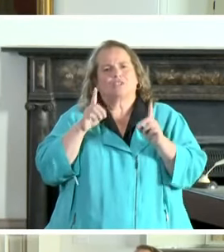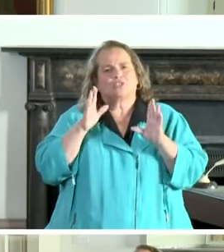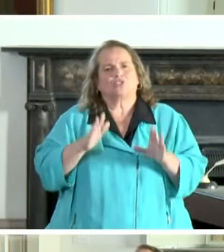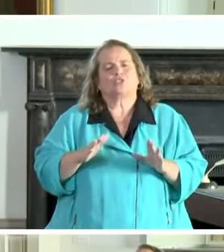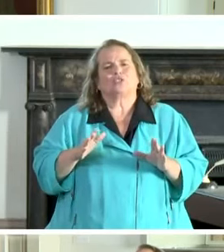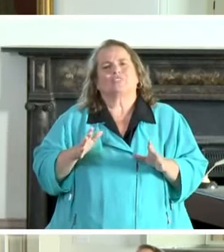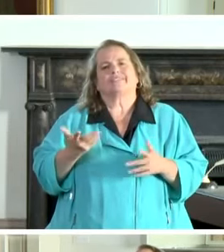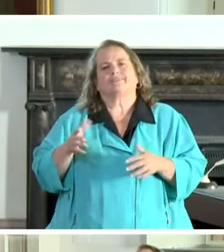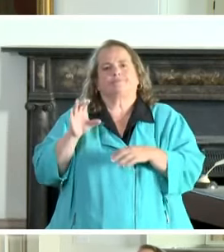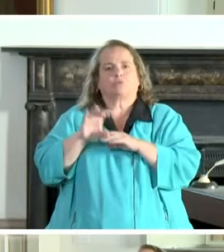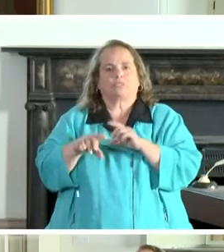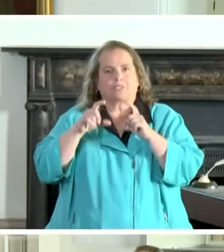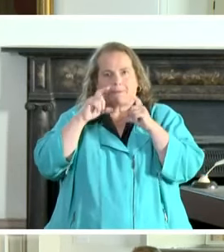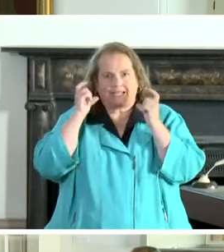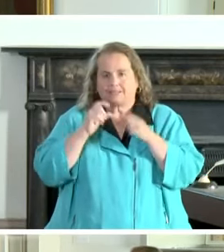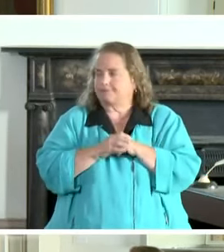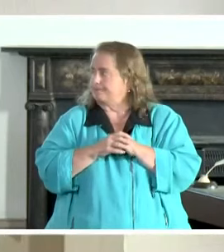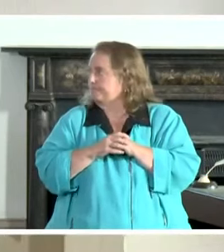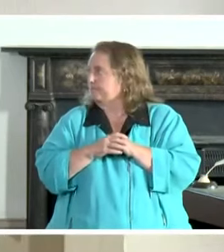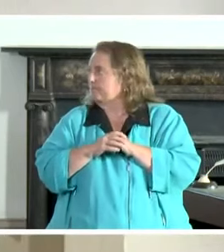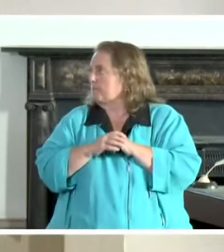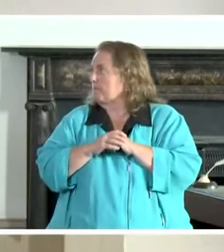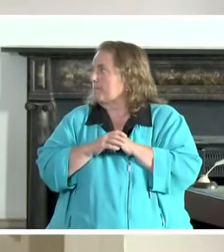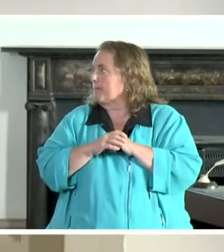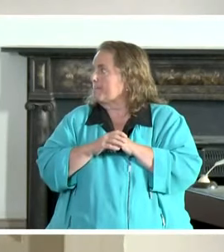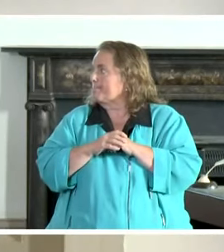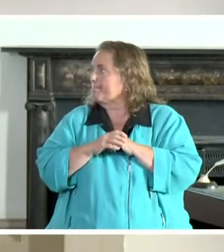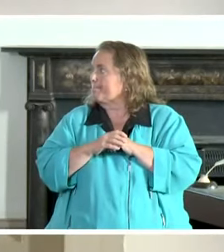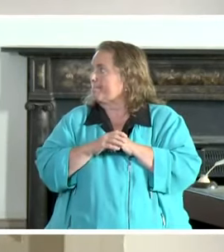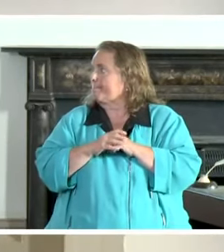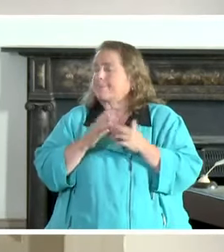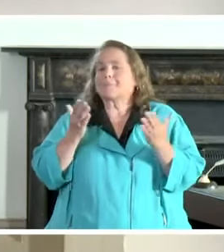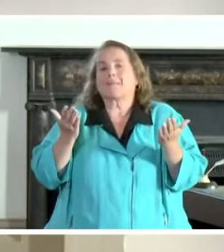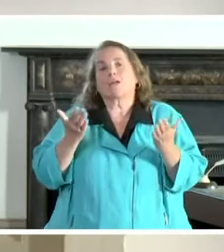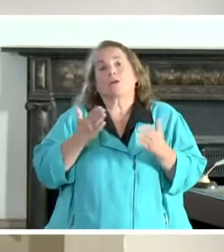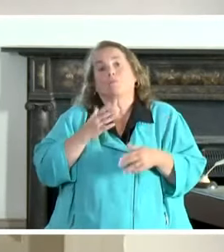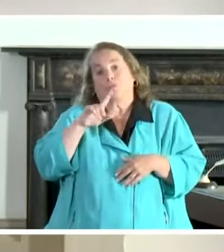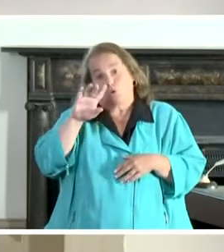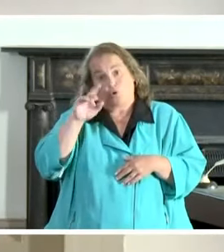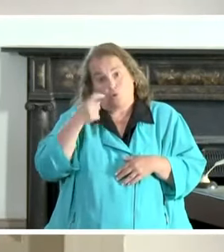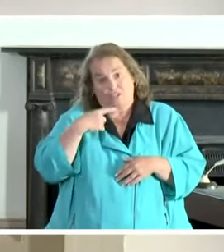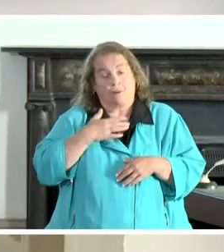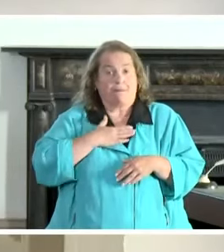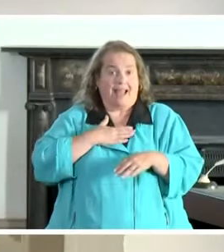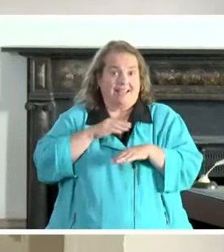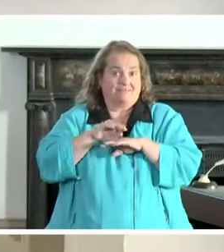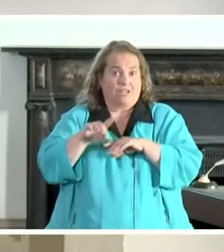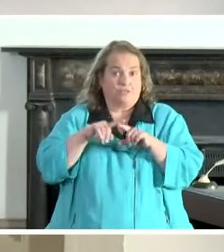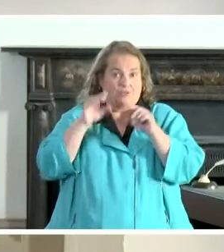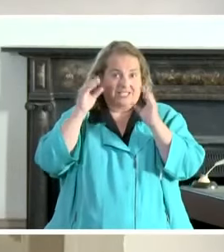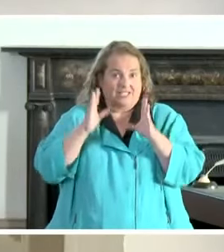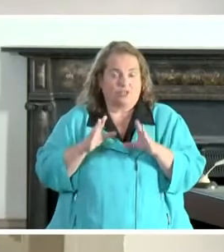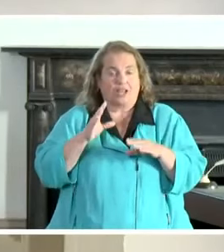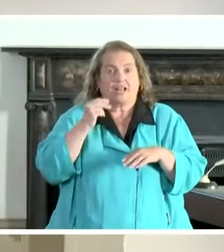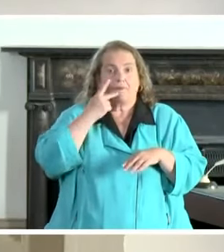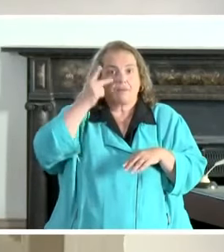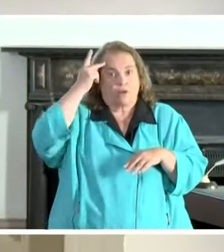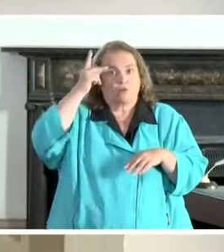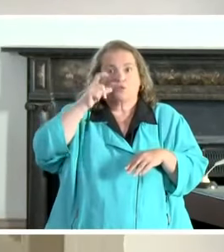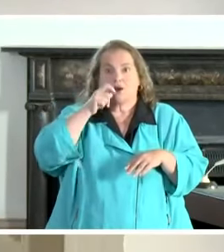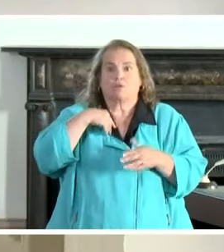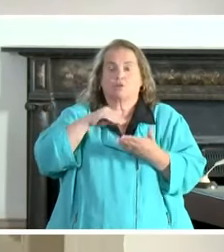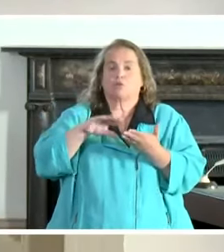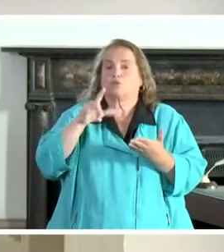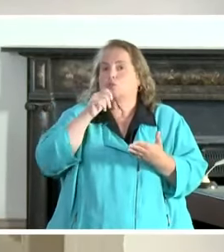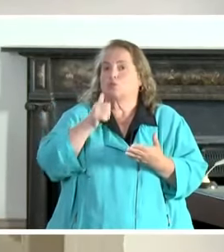decide? So the question was, what is my advice to teachers and parents who have students who just